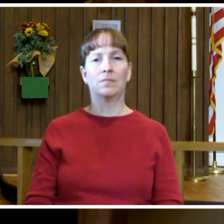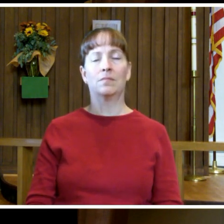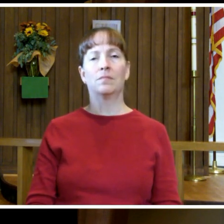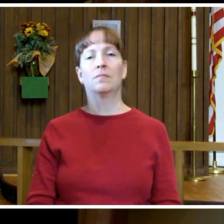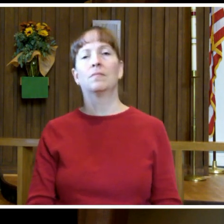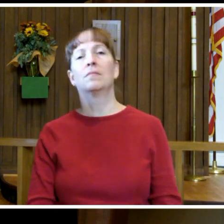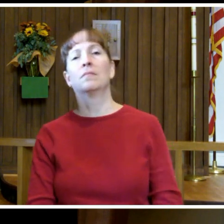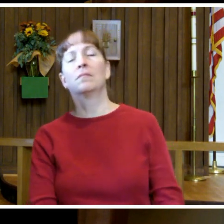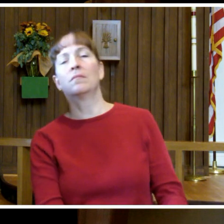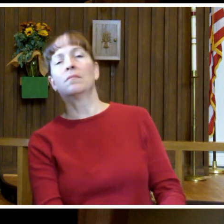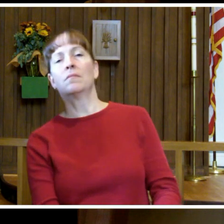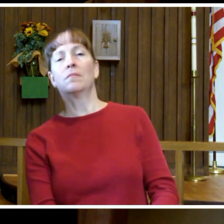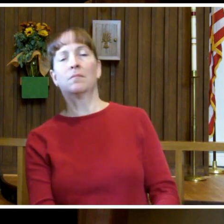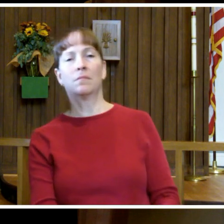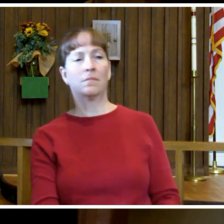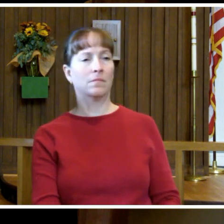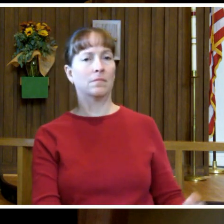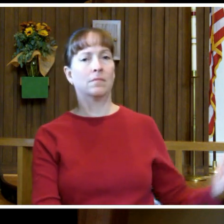Ben Sirah,